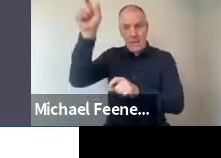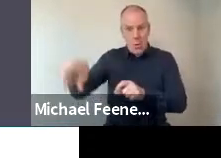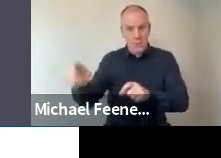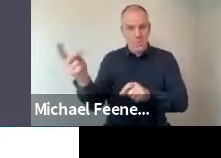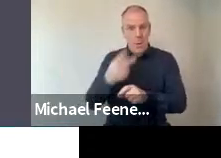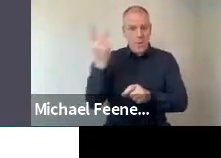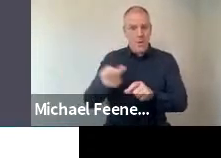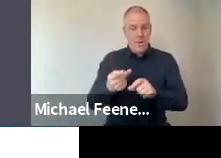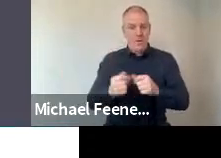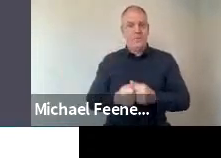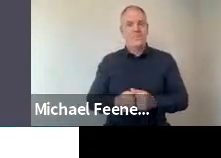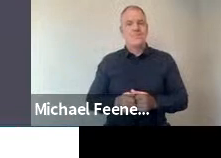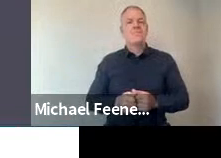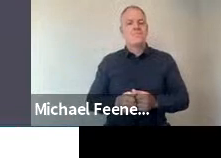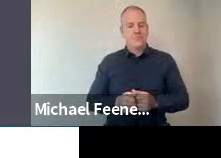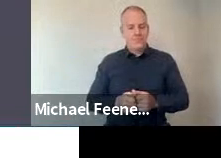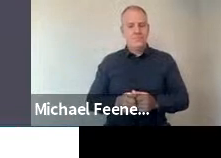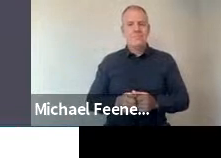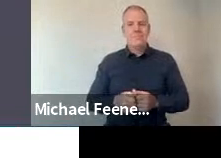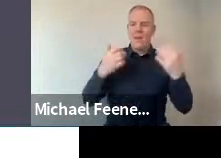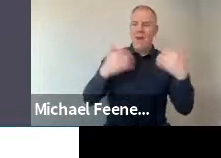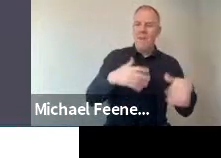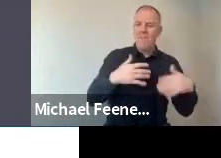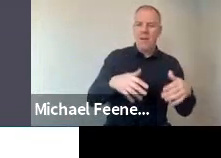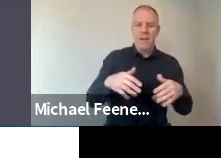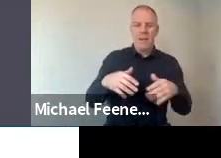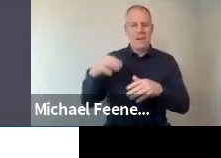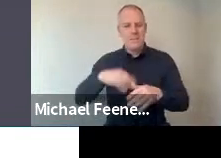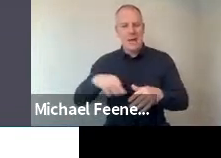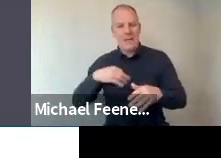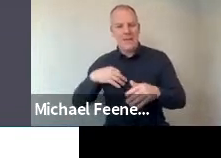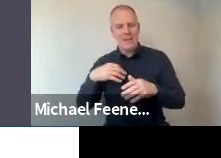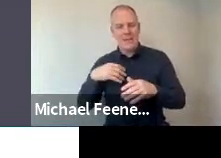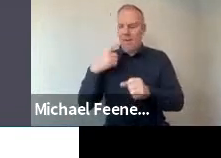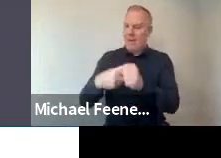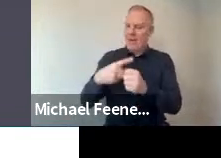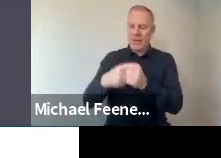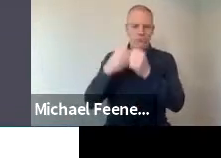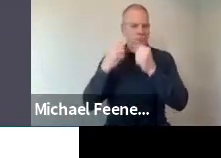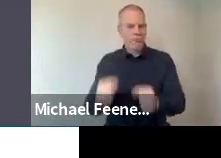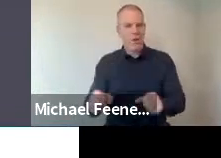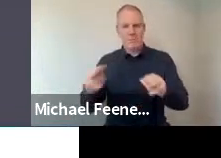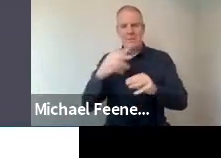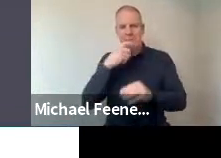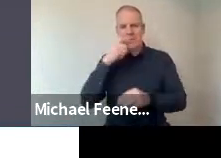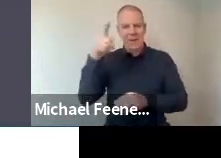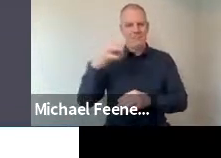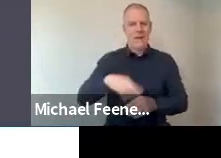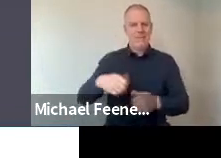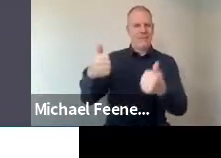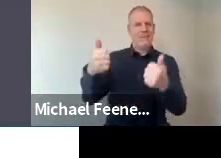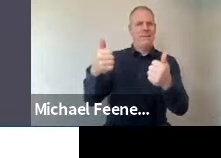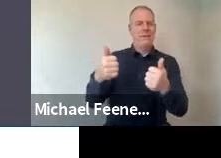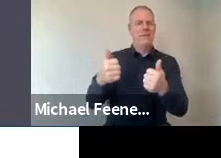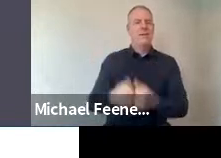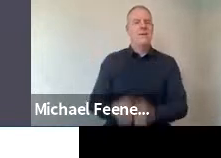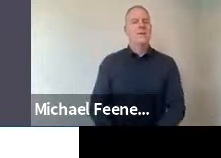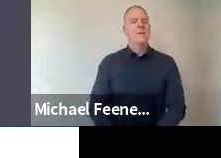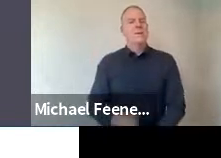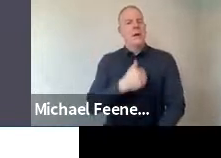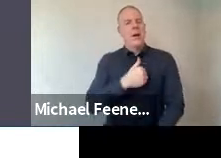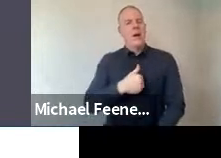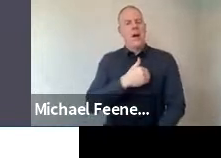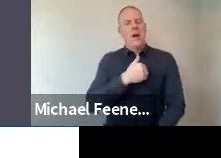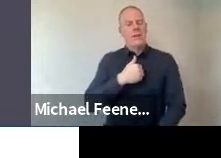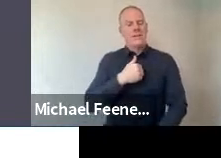On harmful versus beneficial. On overwhelmingly people saying that it's beneficial. On honest versus